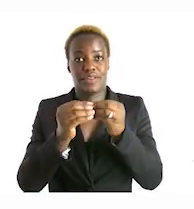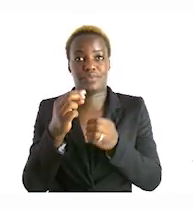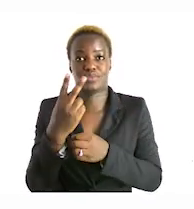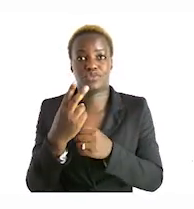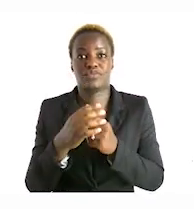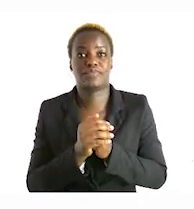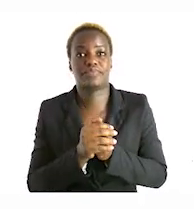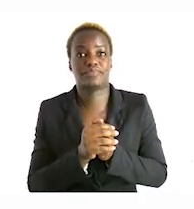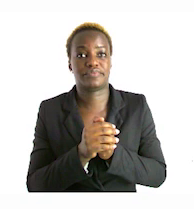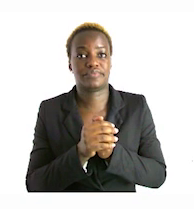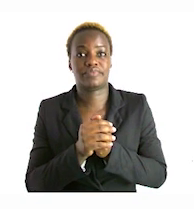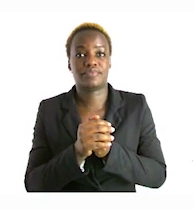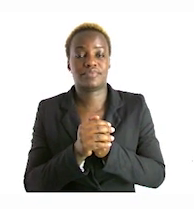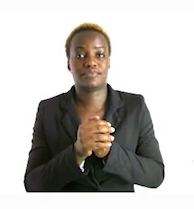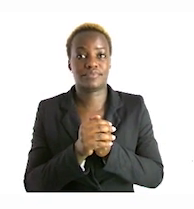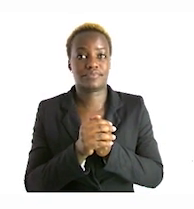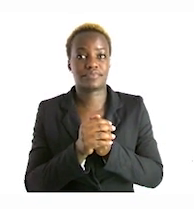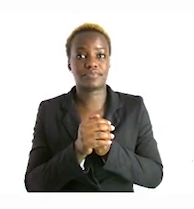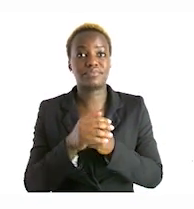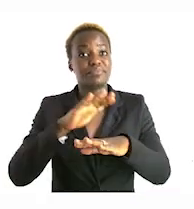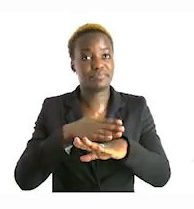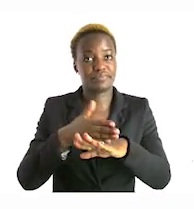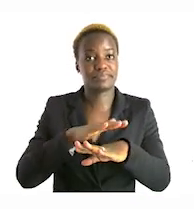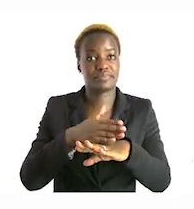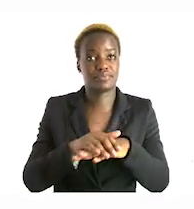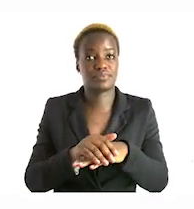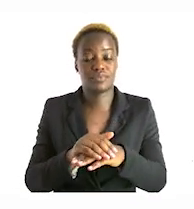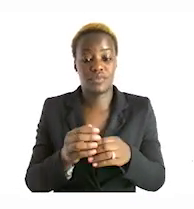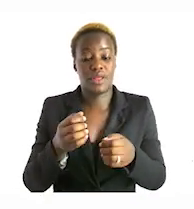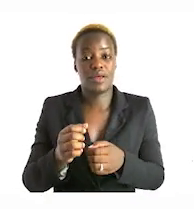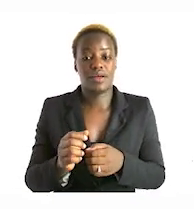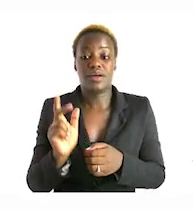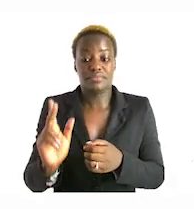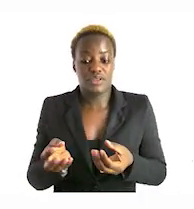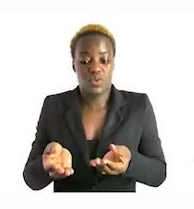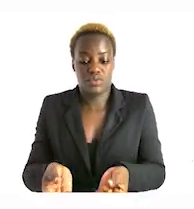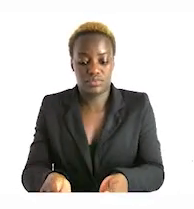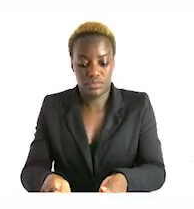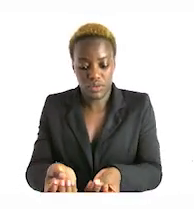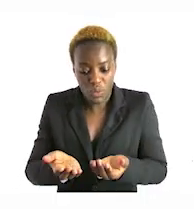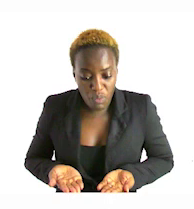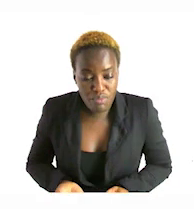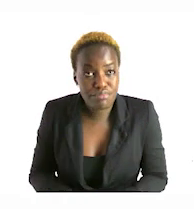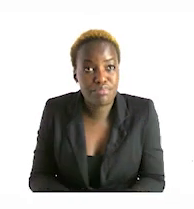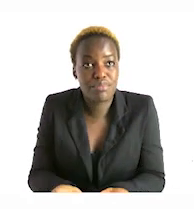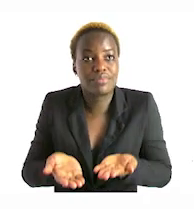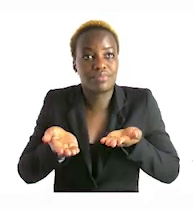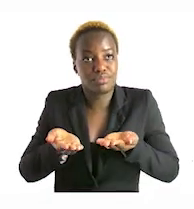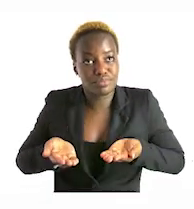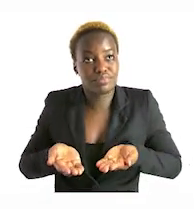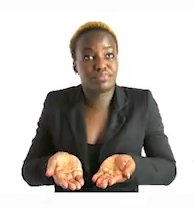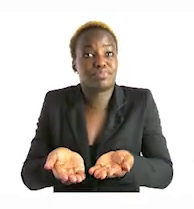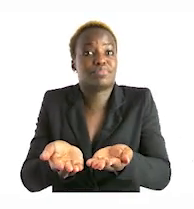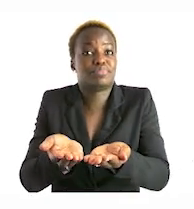as well so that i can explain more for example a baker wants to sell all 63 loaves